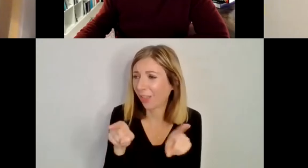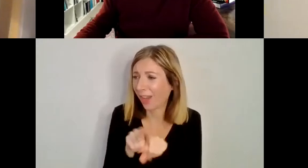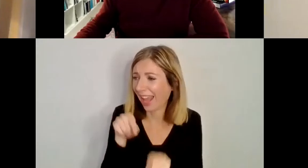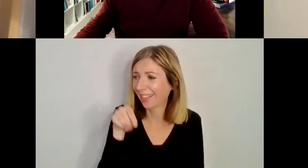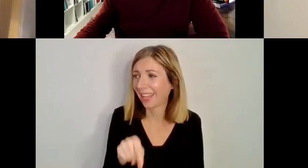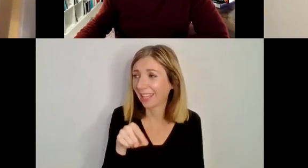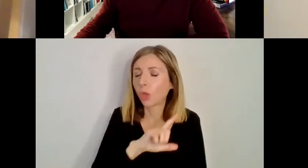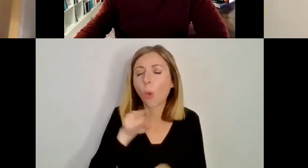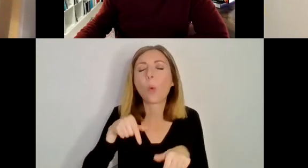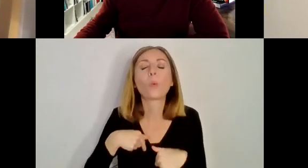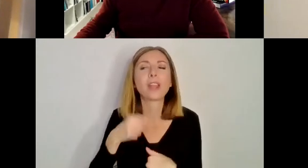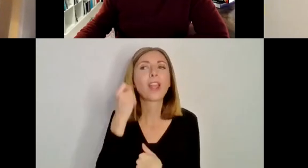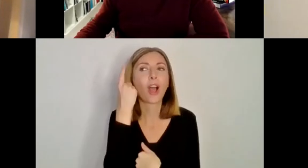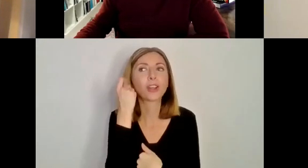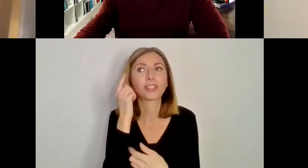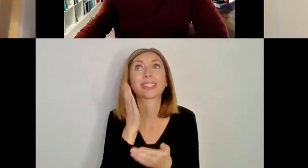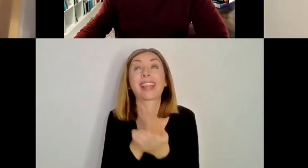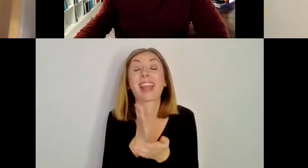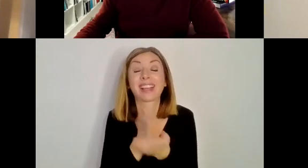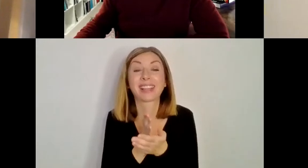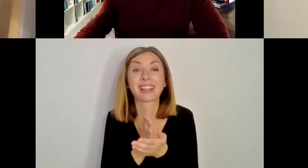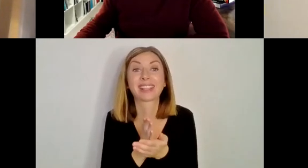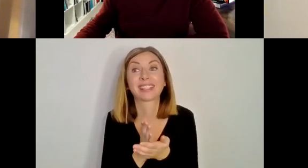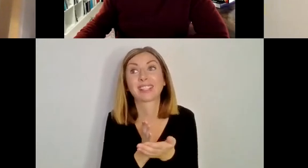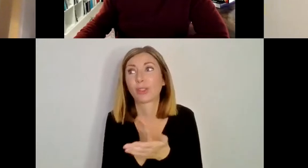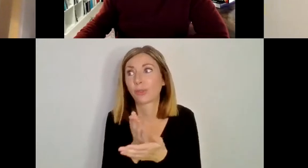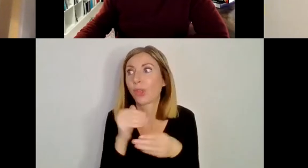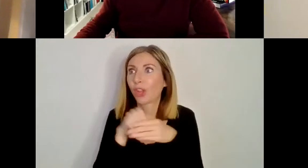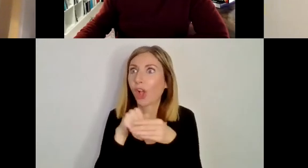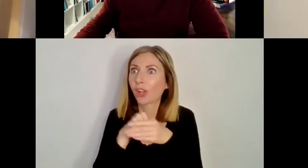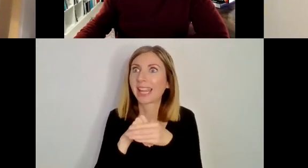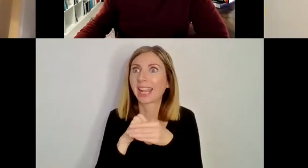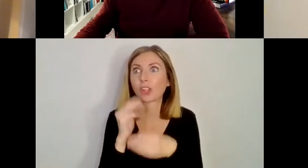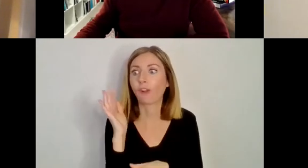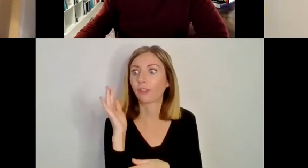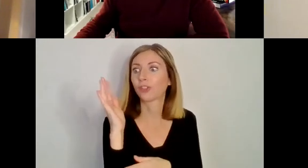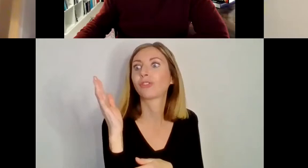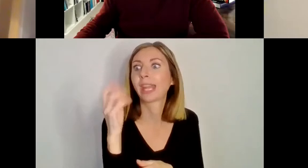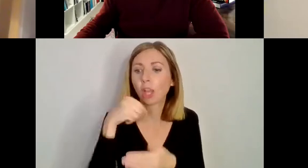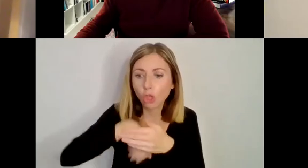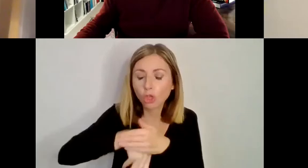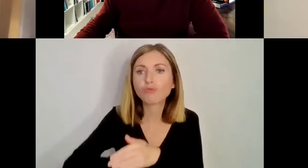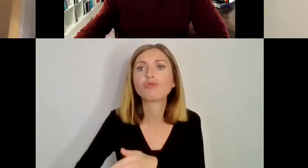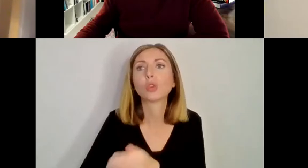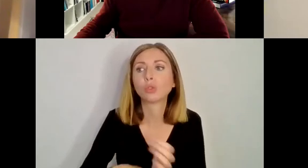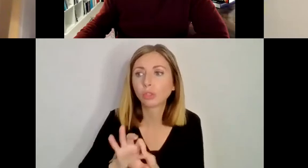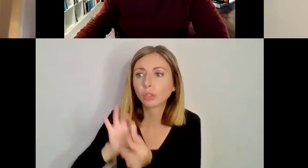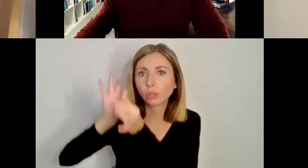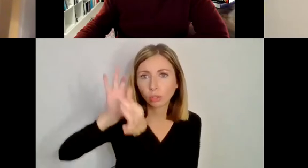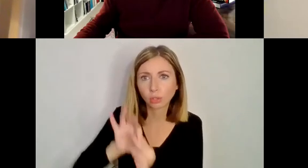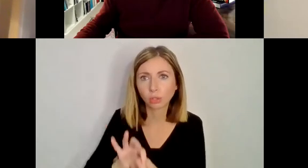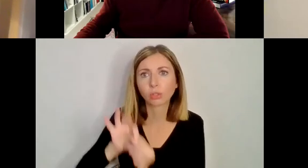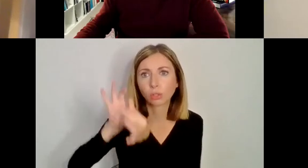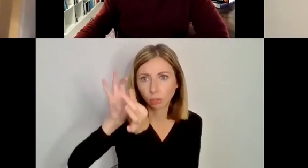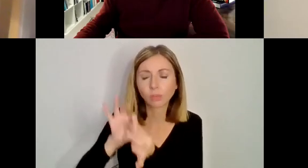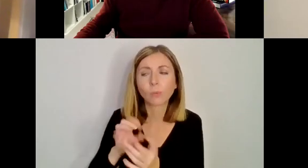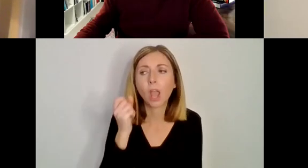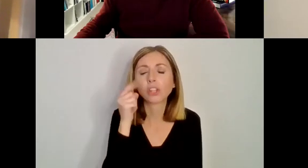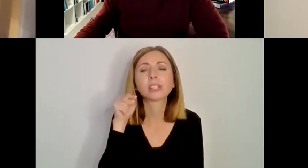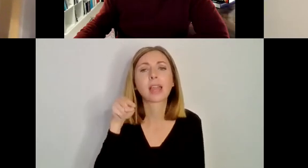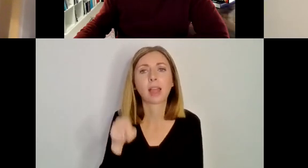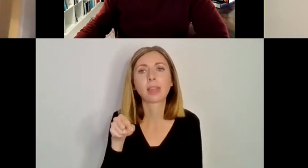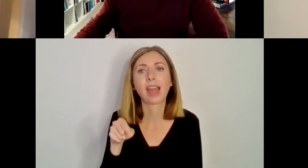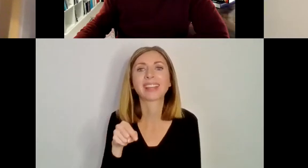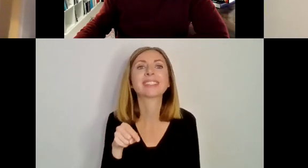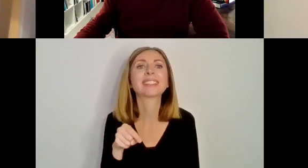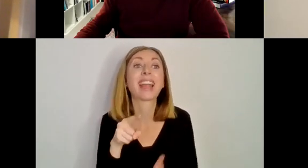because we do understand literally in the context of the tree, the roots, but also the context of the historical and the manuscript roots. Elva, I might just